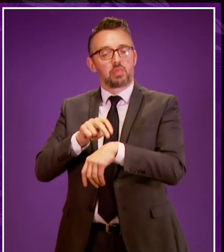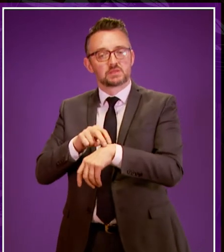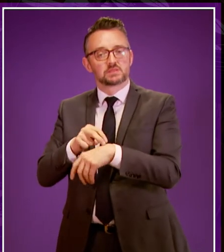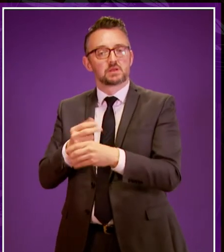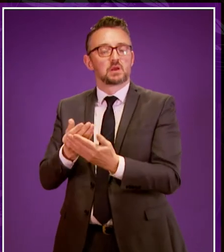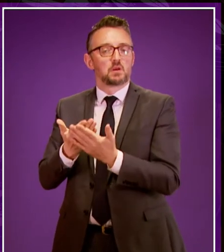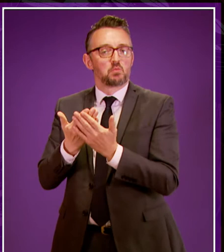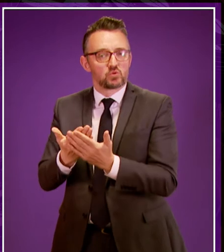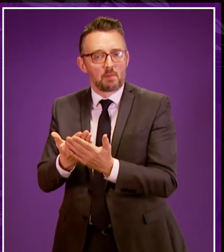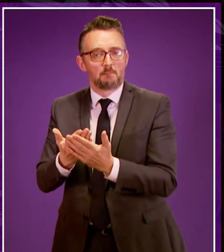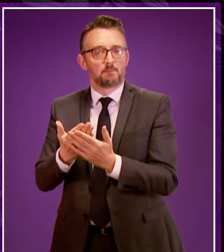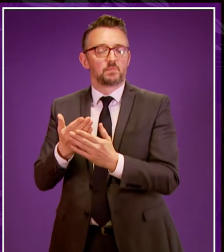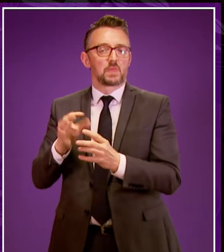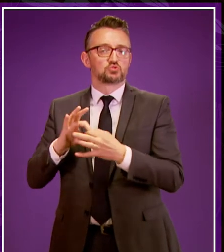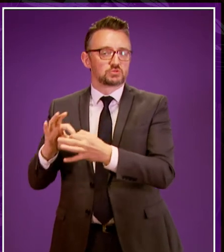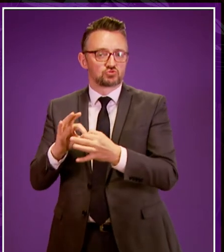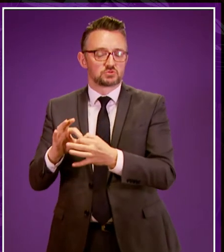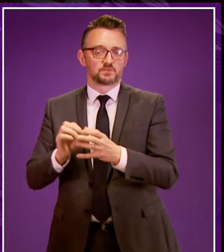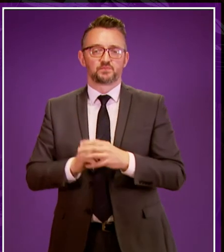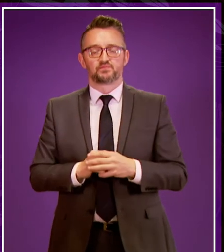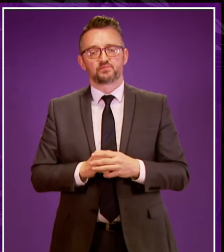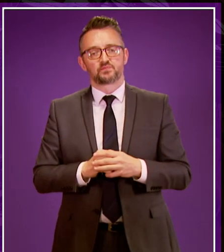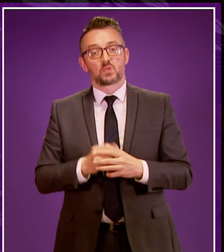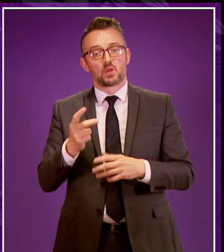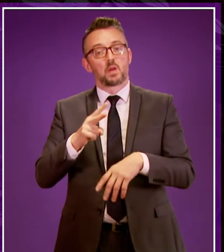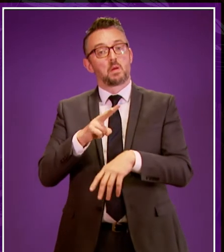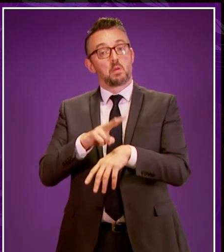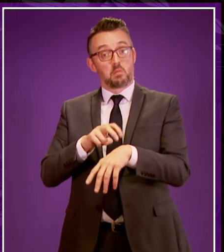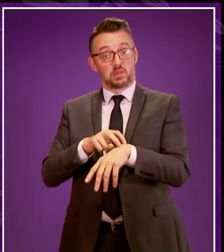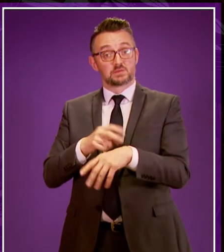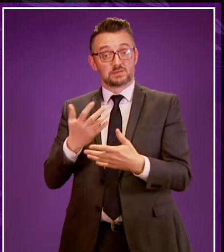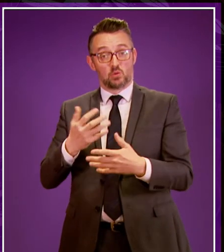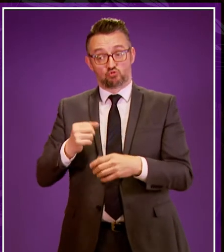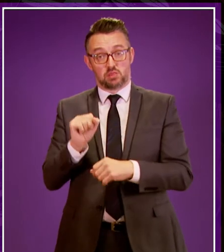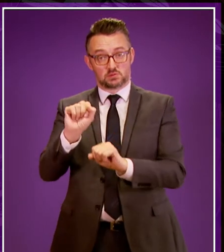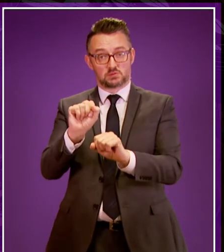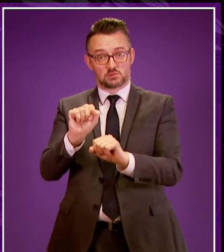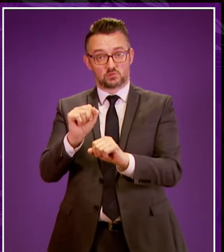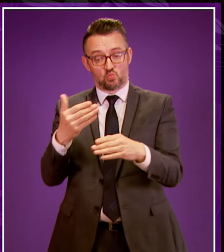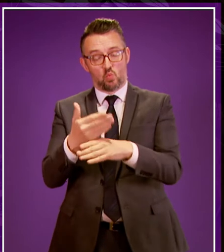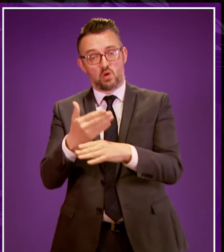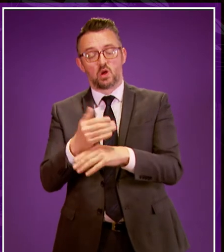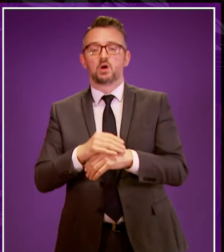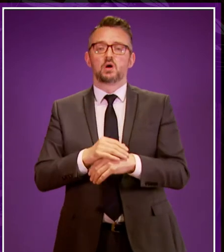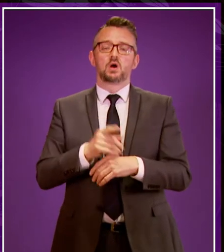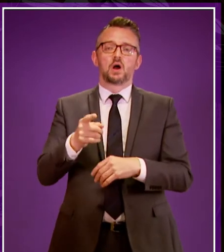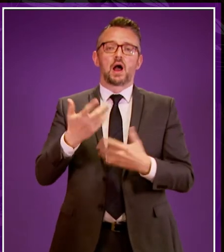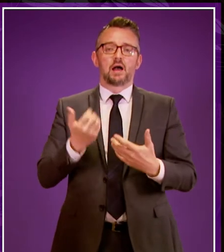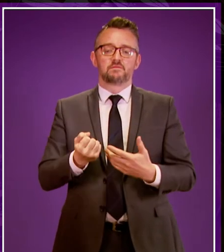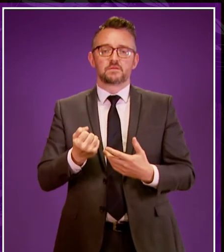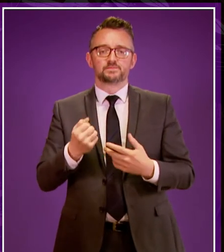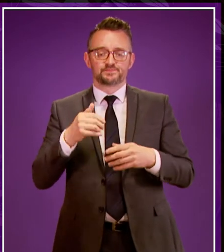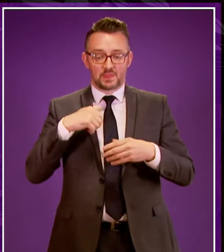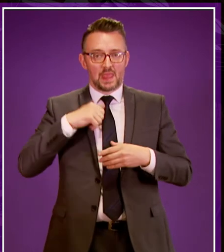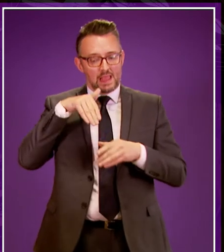and the Scottish Police Muslim Association as well but what the police are also doing at the present moment is they're also conducting an